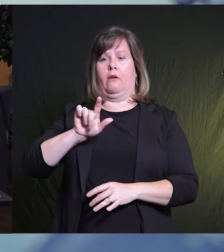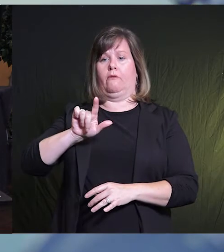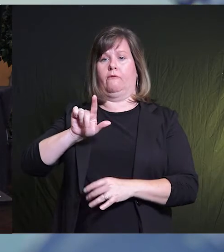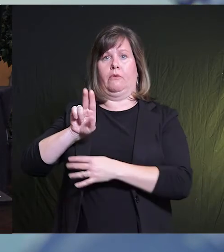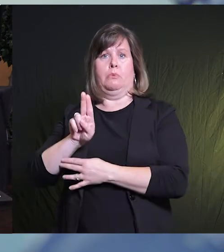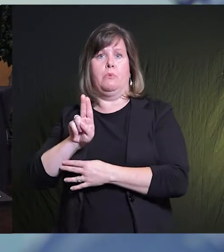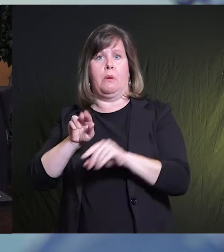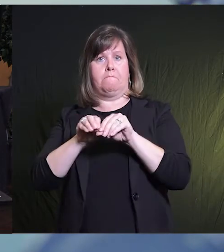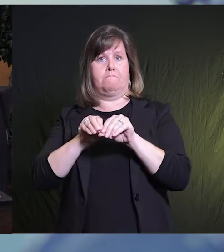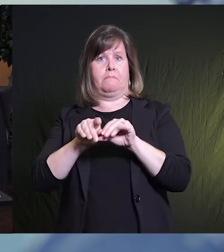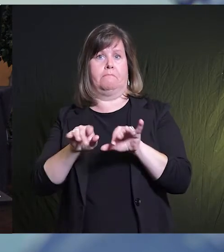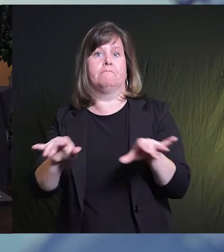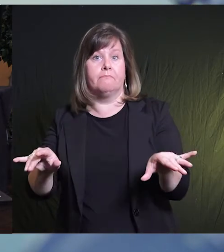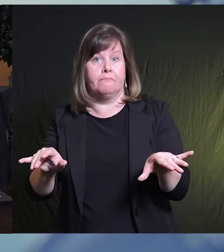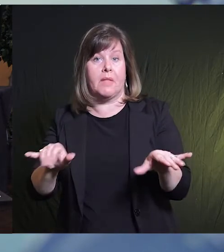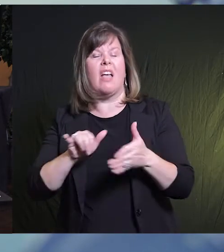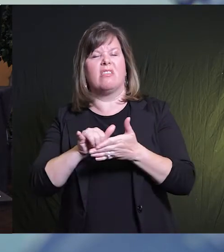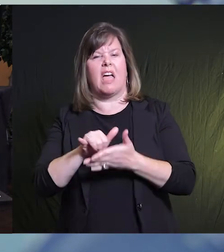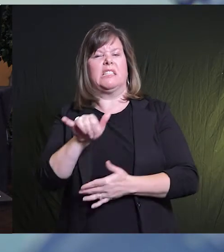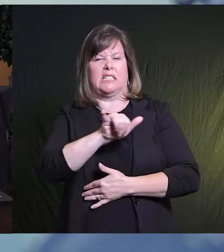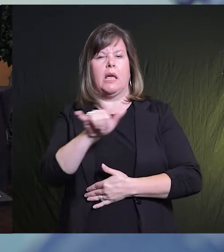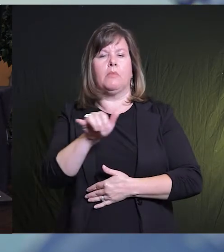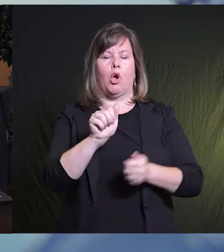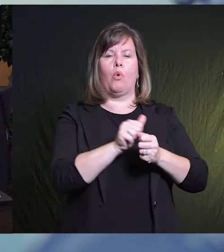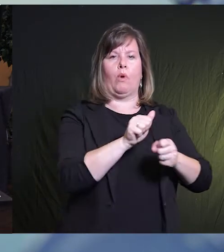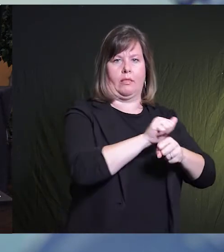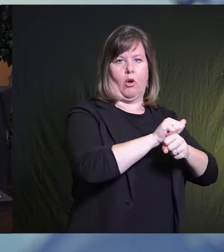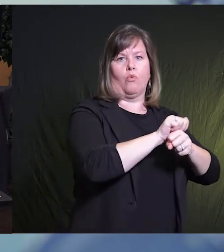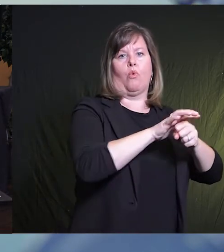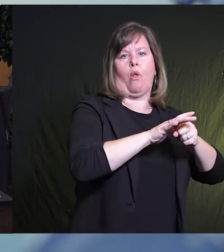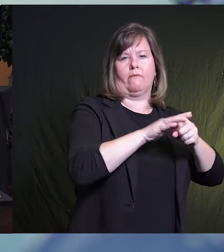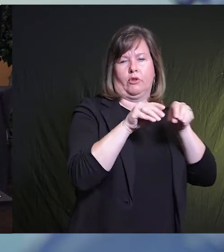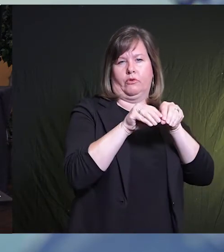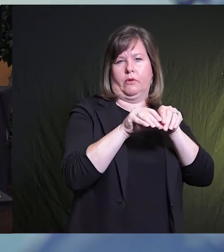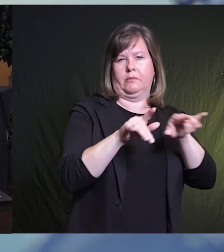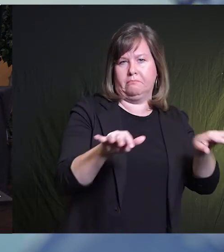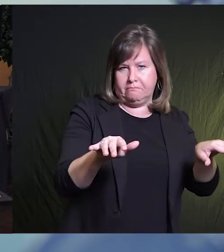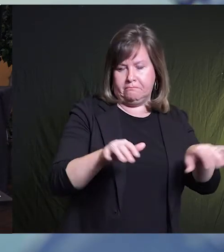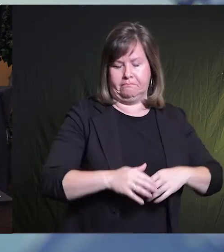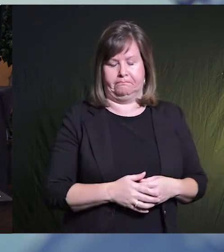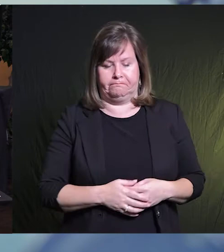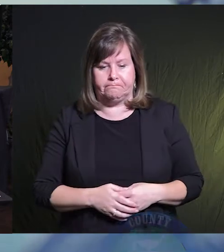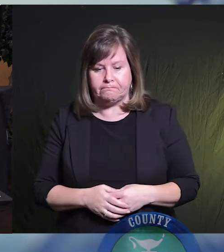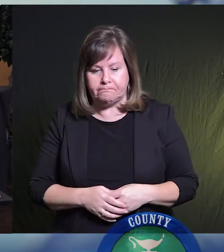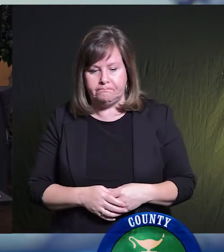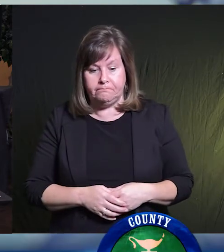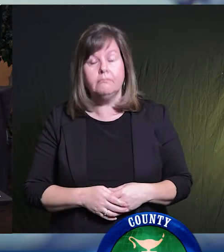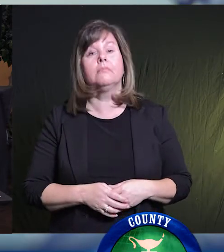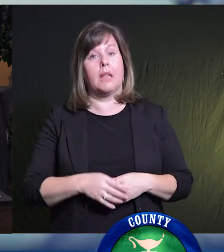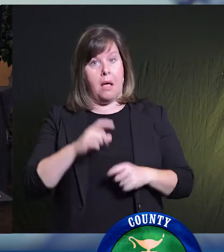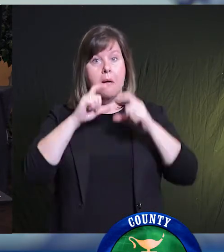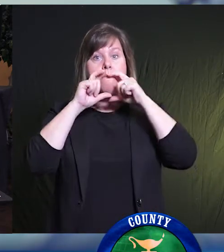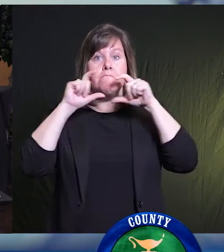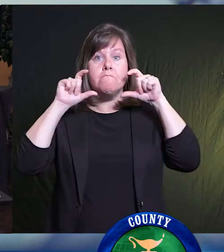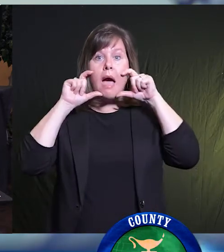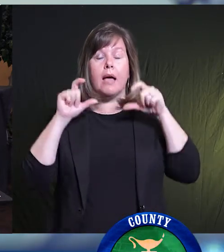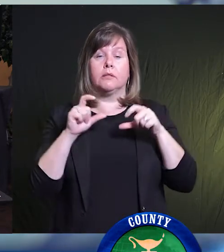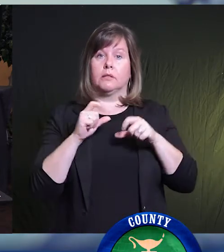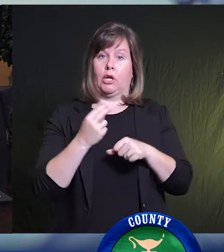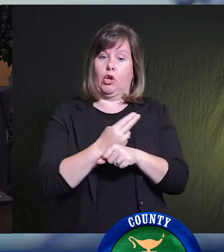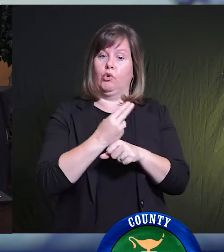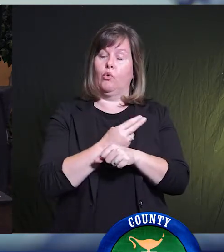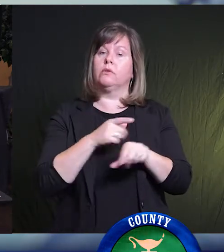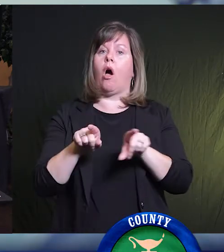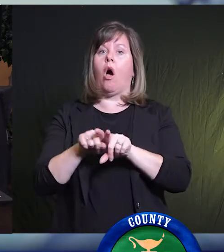was modeled after influenza dynamics which are very similar in transmission to COVID-19 transmission dynamics. Mask use